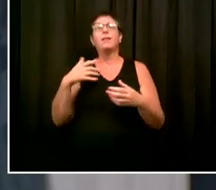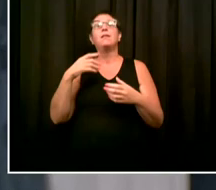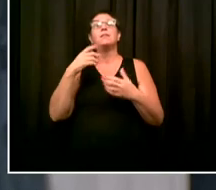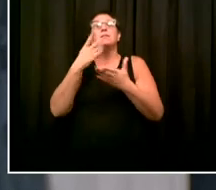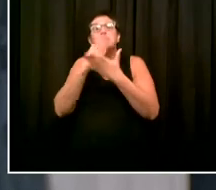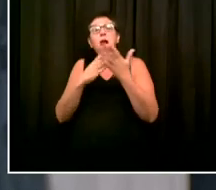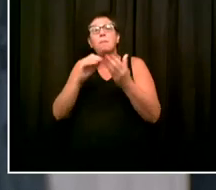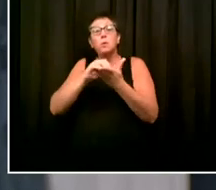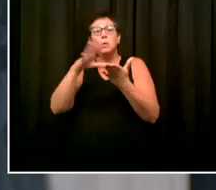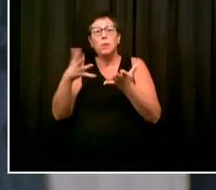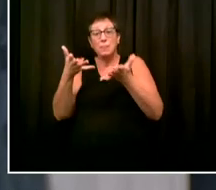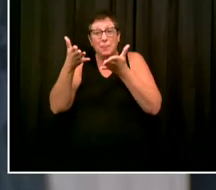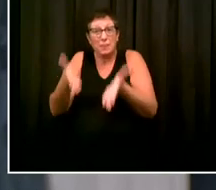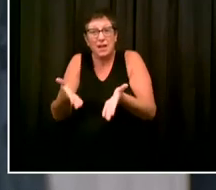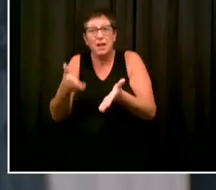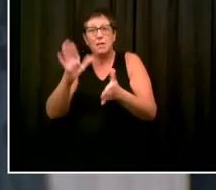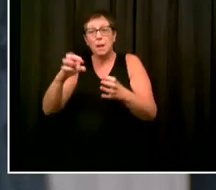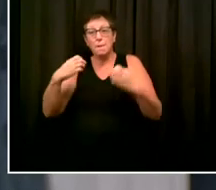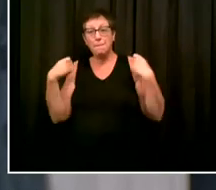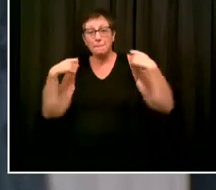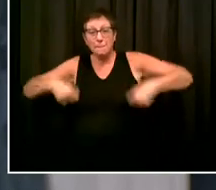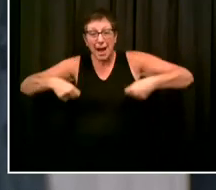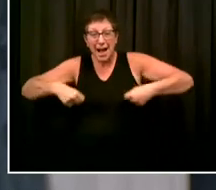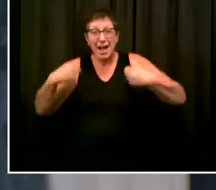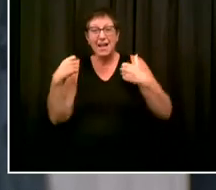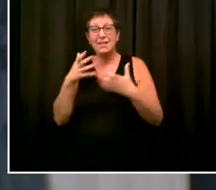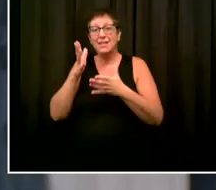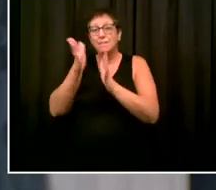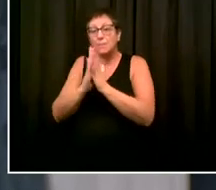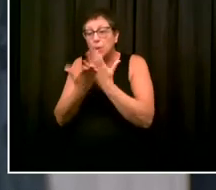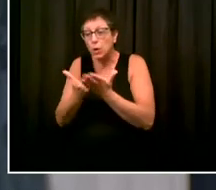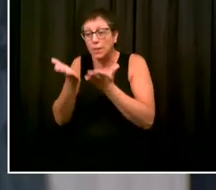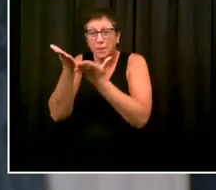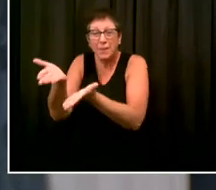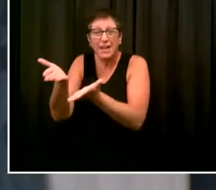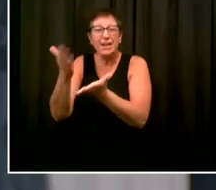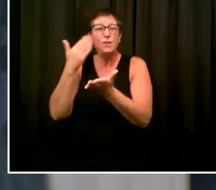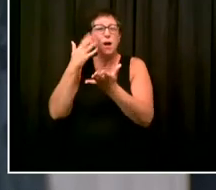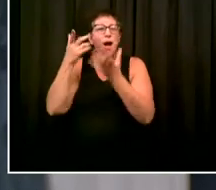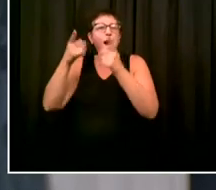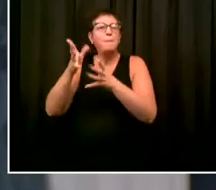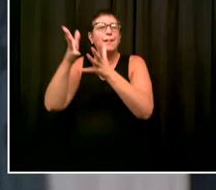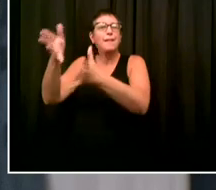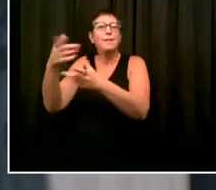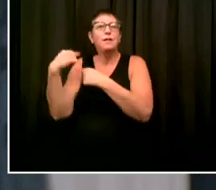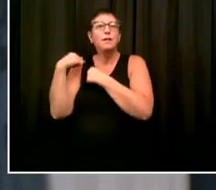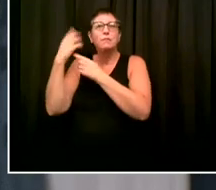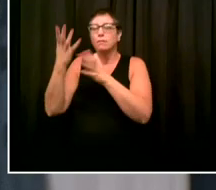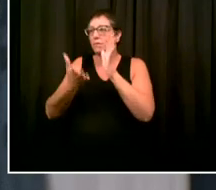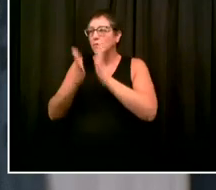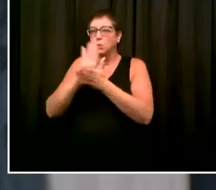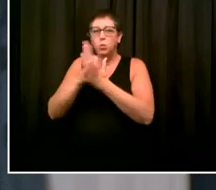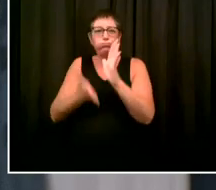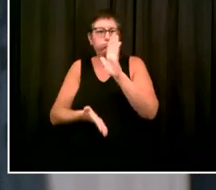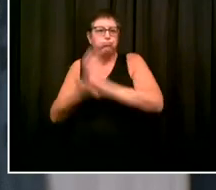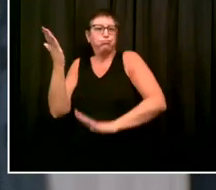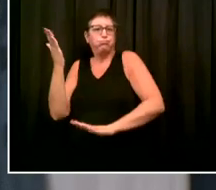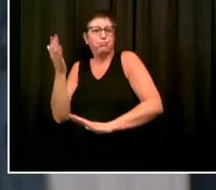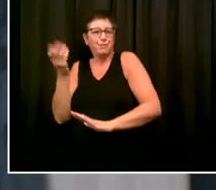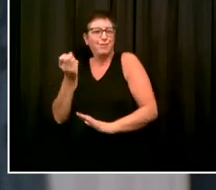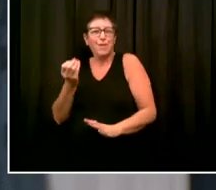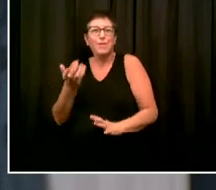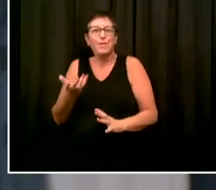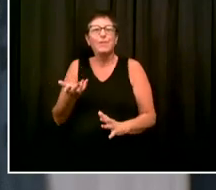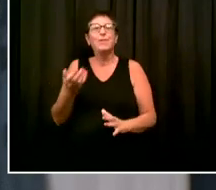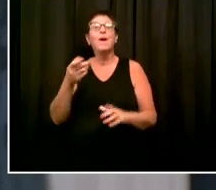Think about students in the transitional grades that finished in March in one school and are starting at a different school this